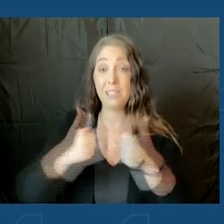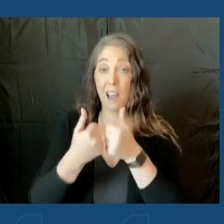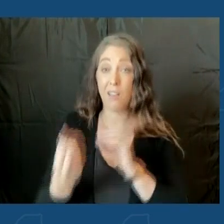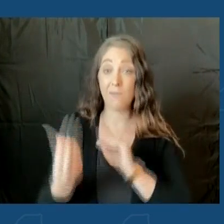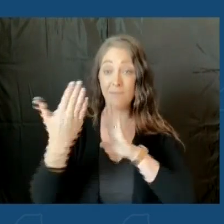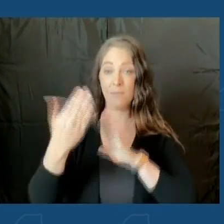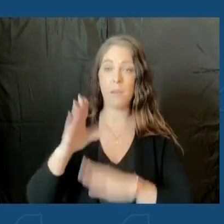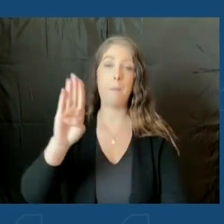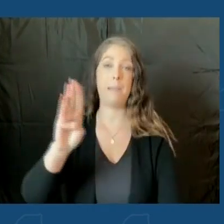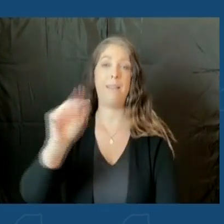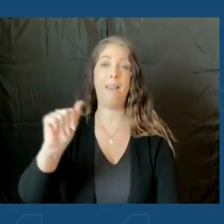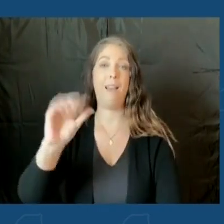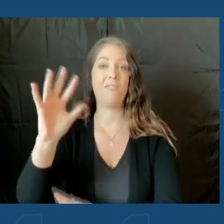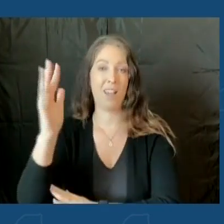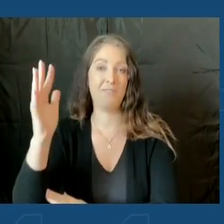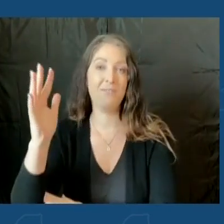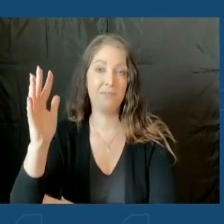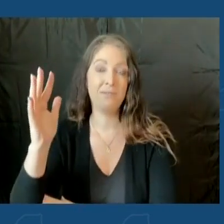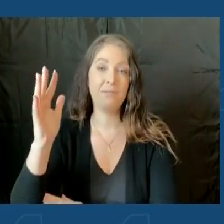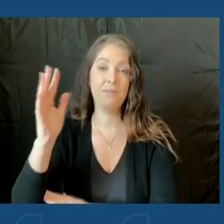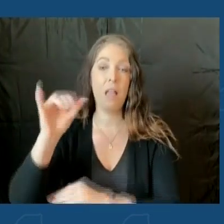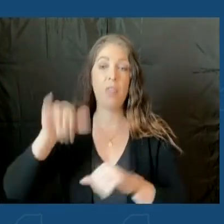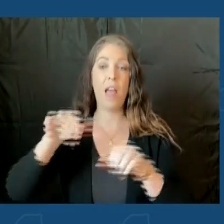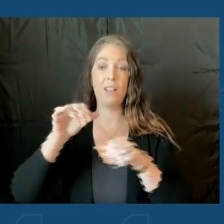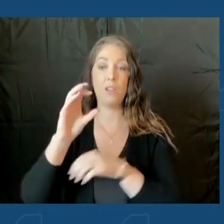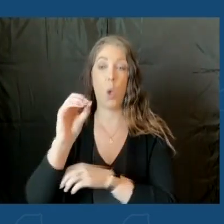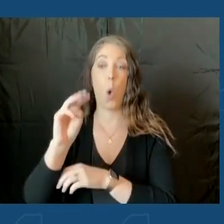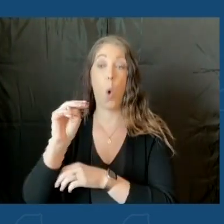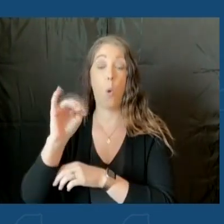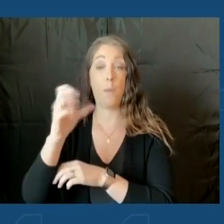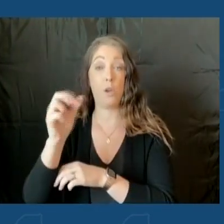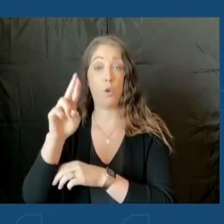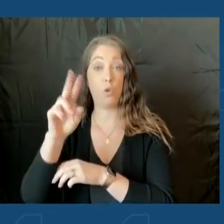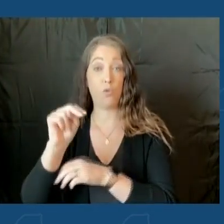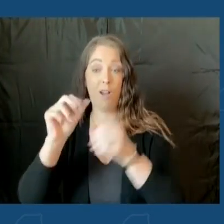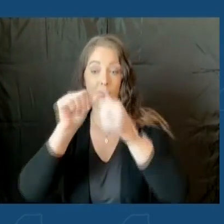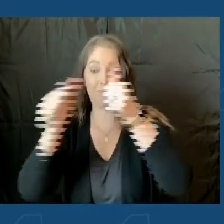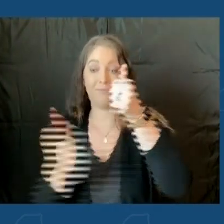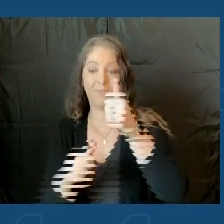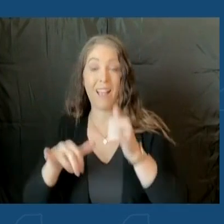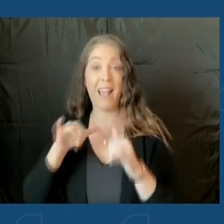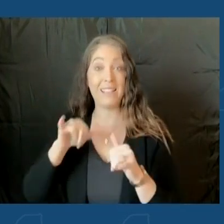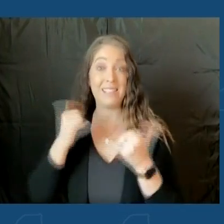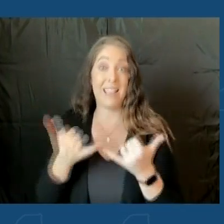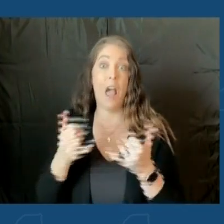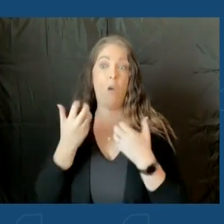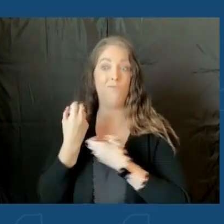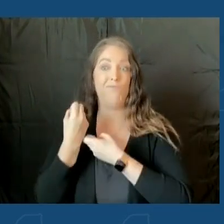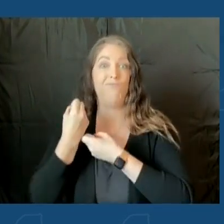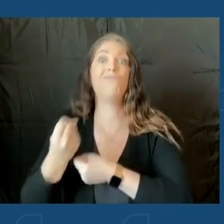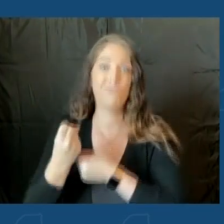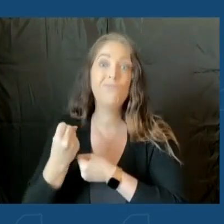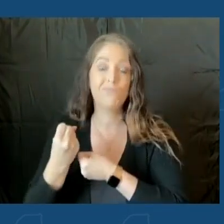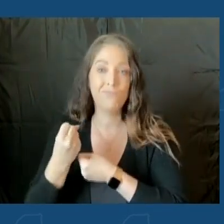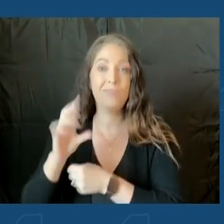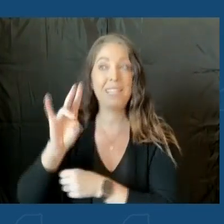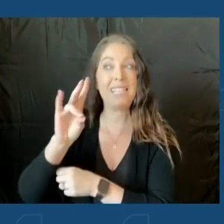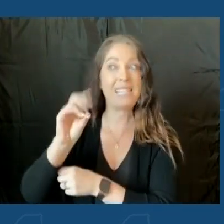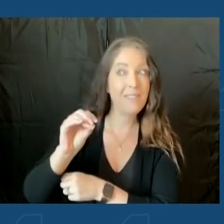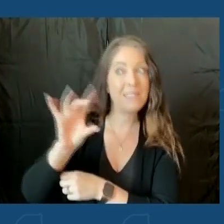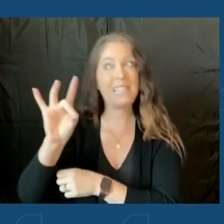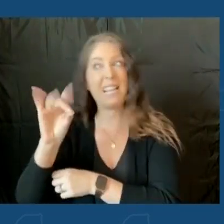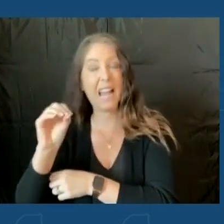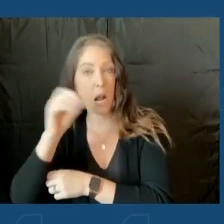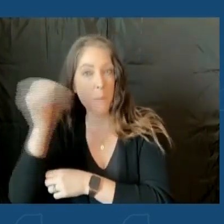BA5. This is a sub-variant of Omicron. It is now the dominant variant in the United States. About 70, 80% of all cases